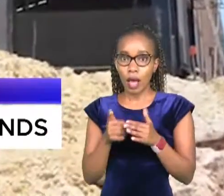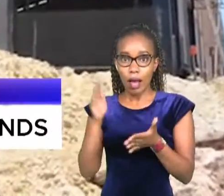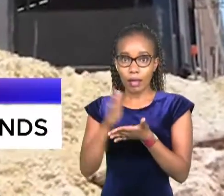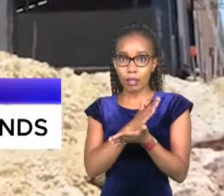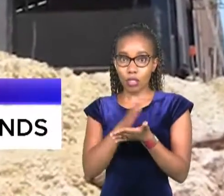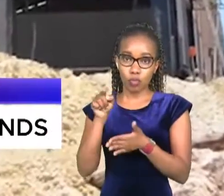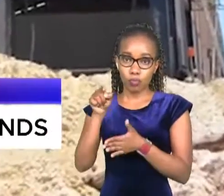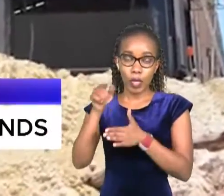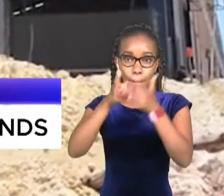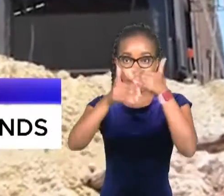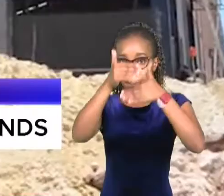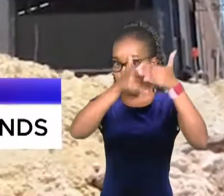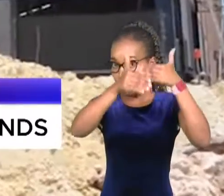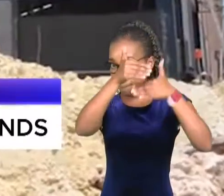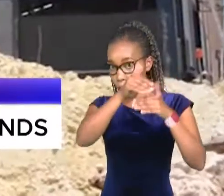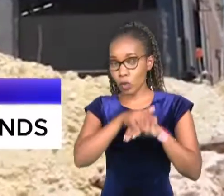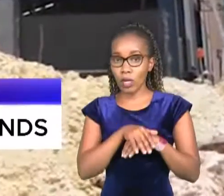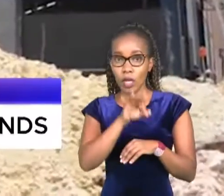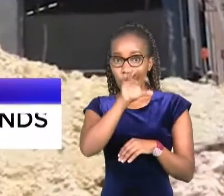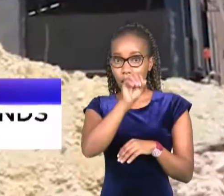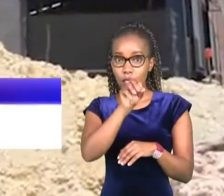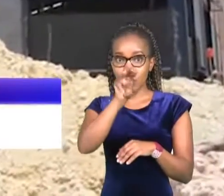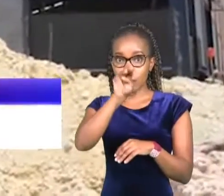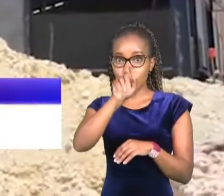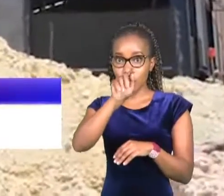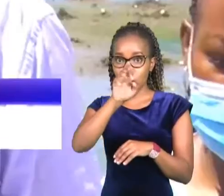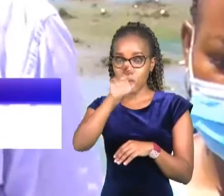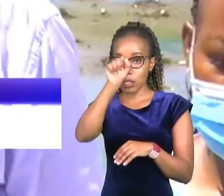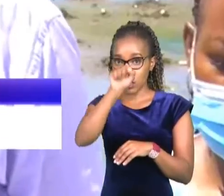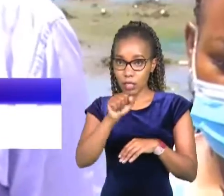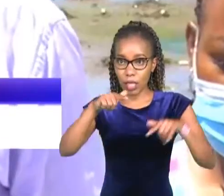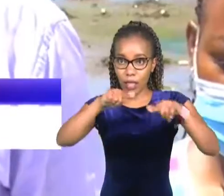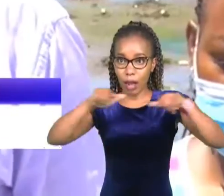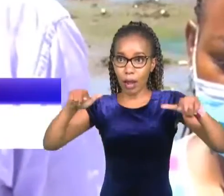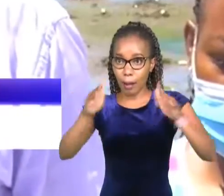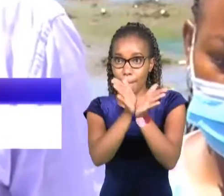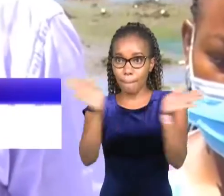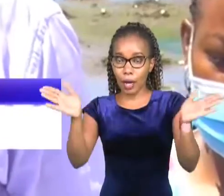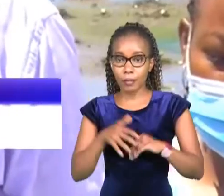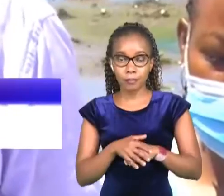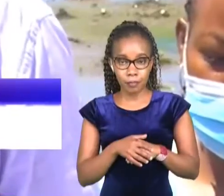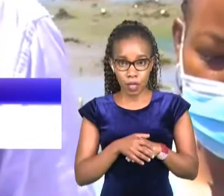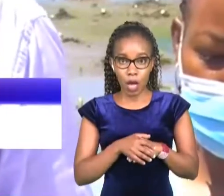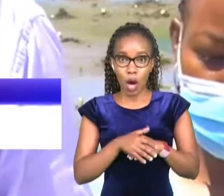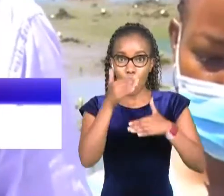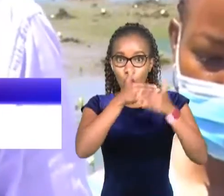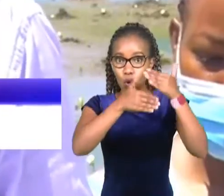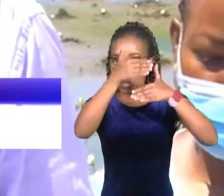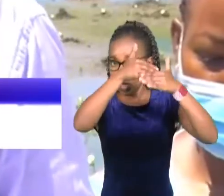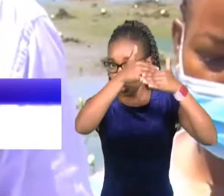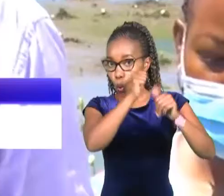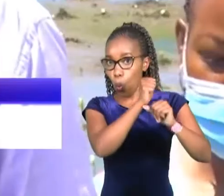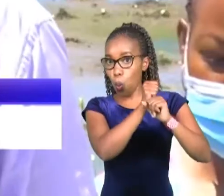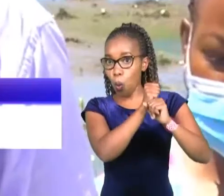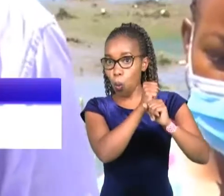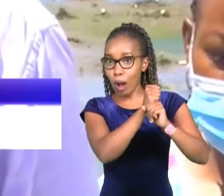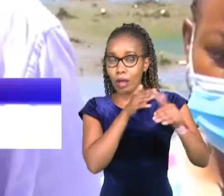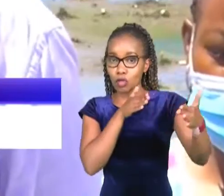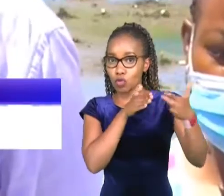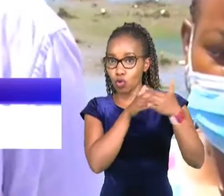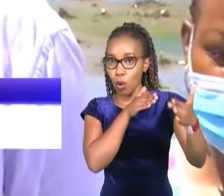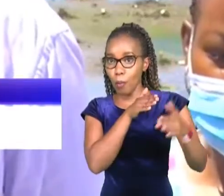construction had encroached 30 meters into the repair itself construction works at the site stops